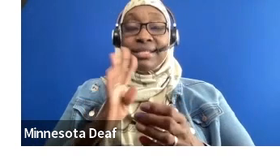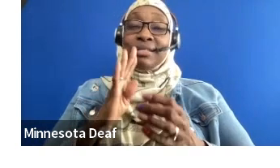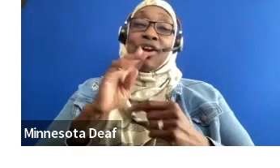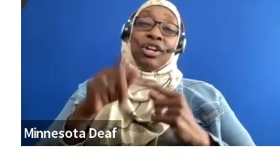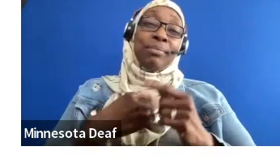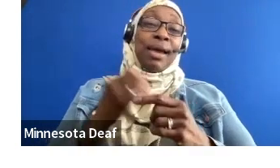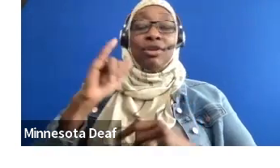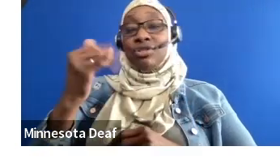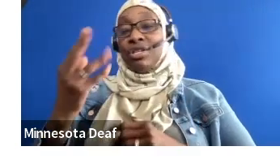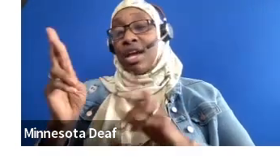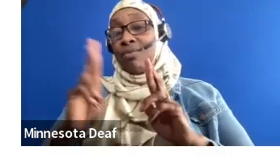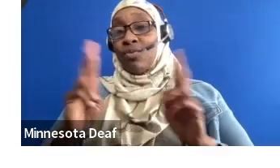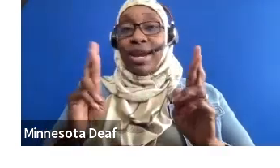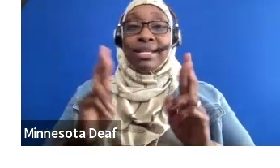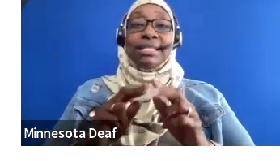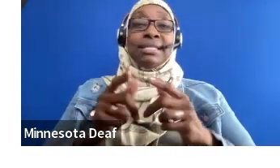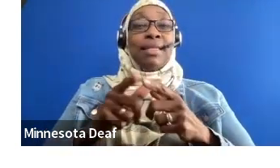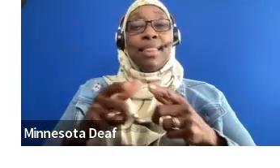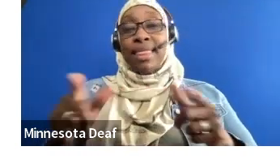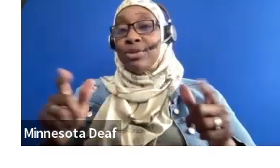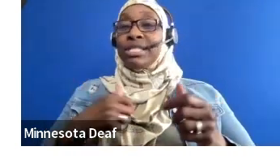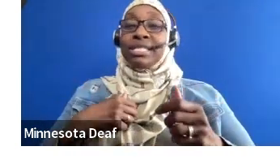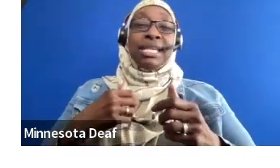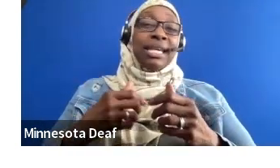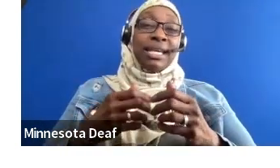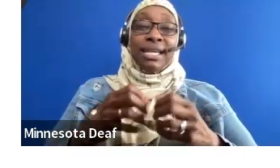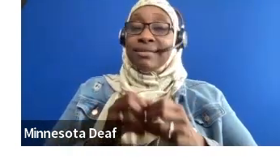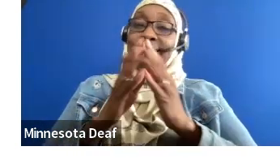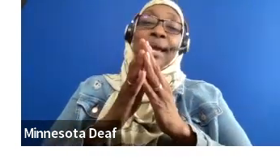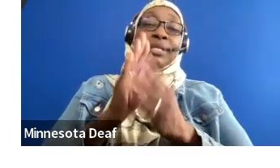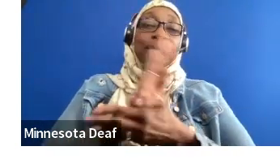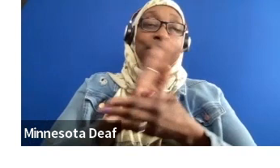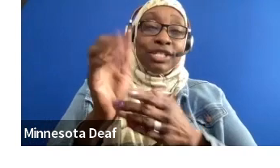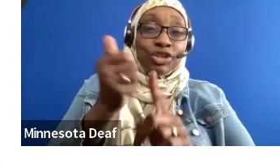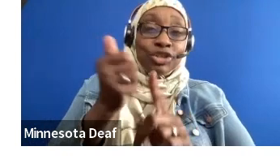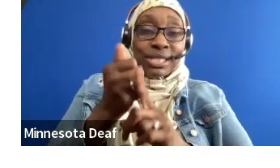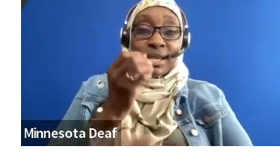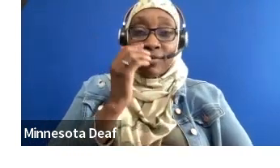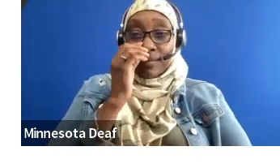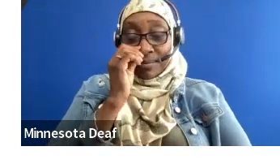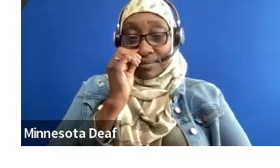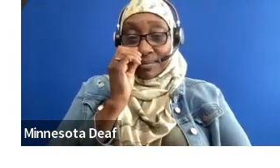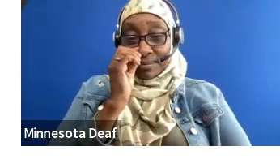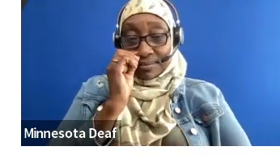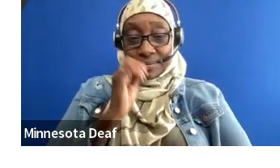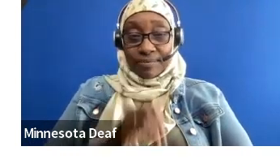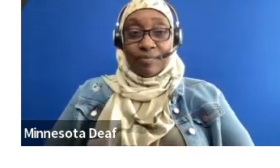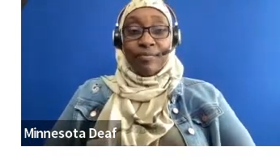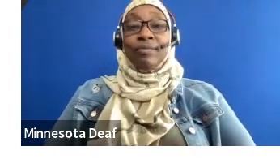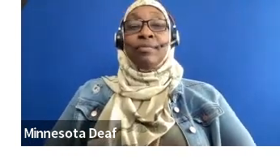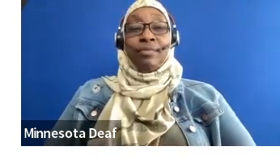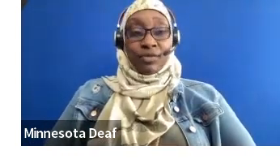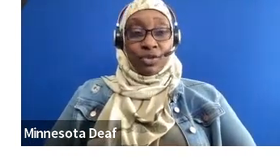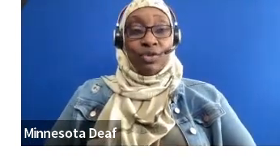financial literacy, and entrepreneurship. We talk about, in our pre-ETS offerings, pre-ETS stands for pre-employment